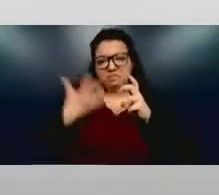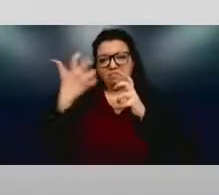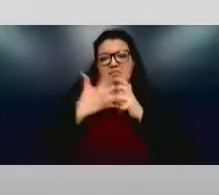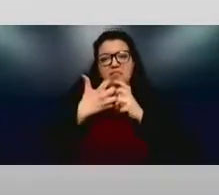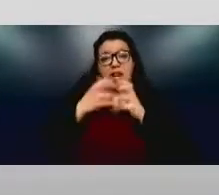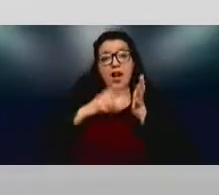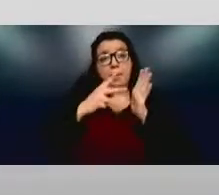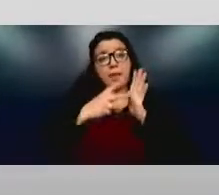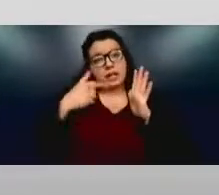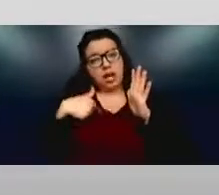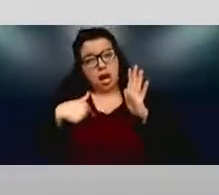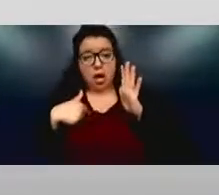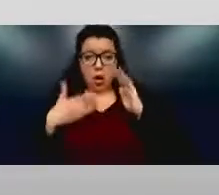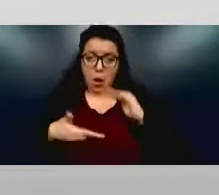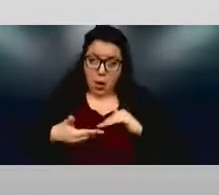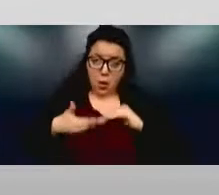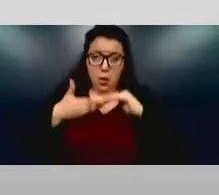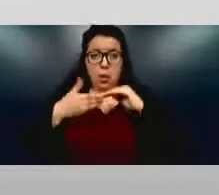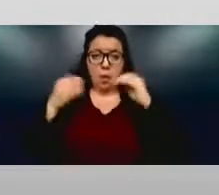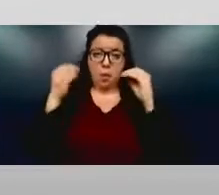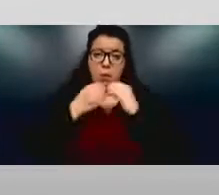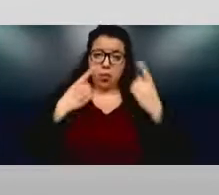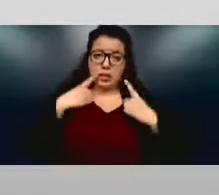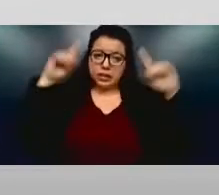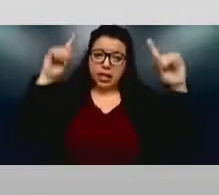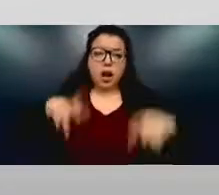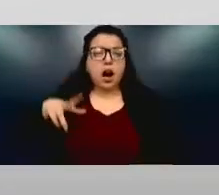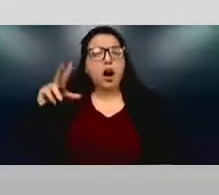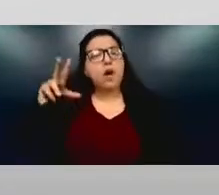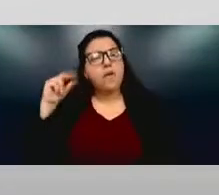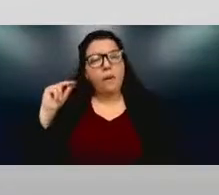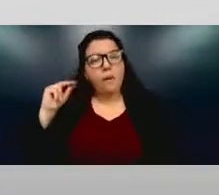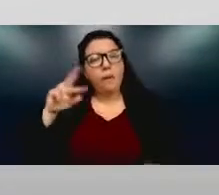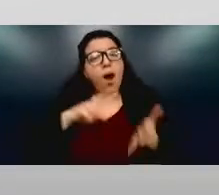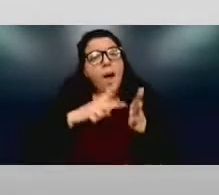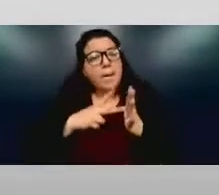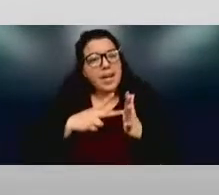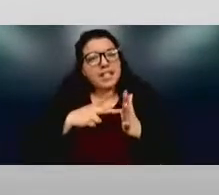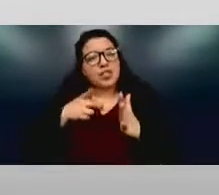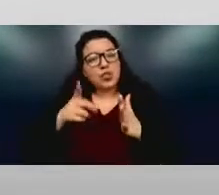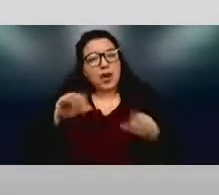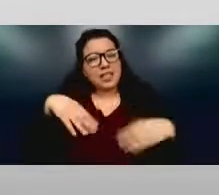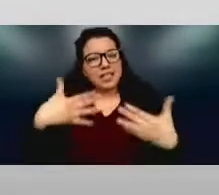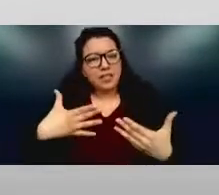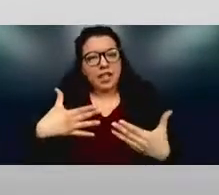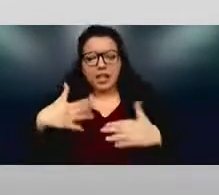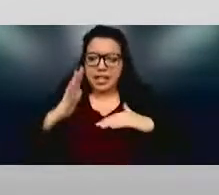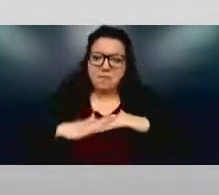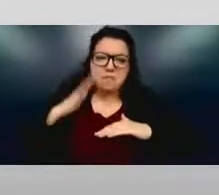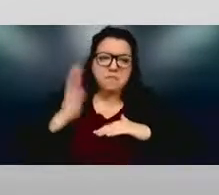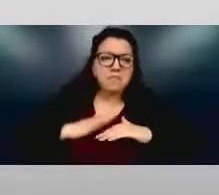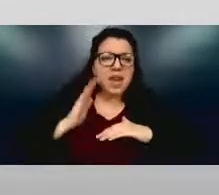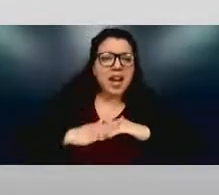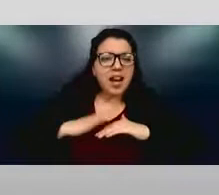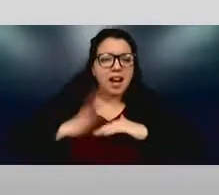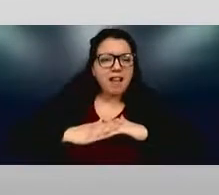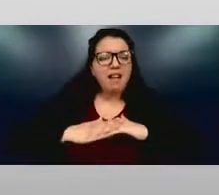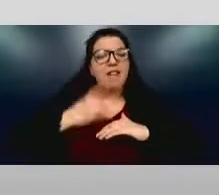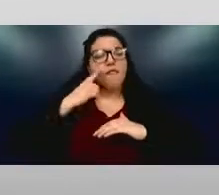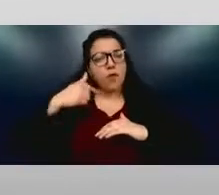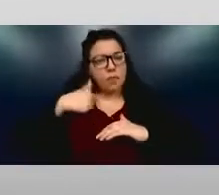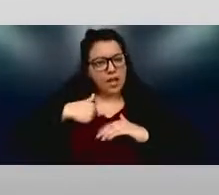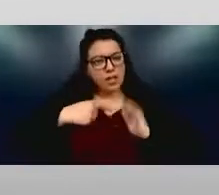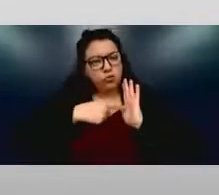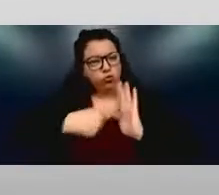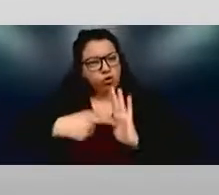successful. It's merely providing the appropriate and reasonable and necessary access for me to then demonstrate that I